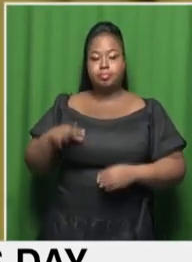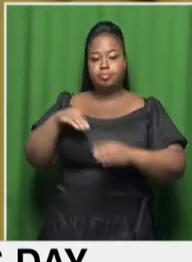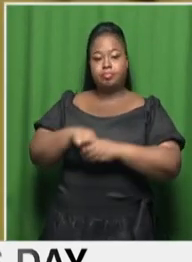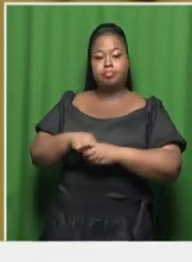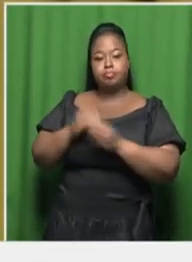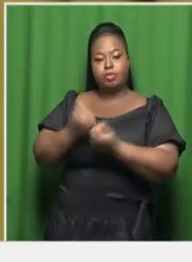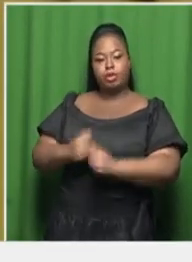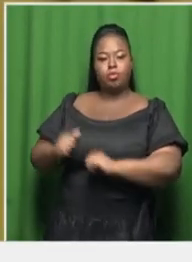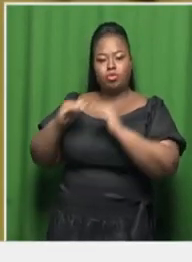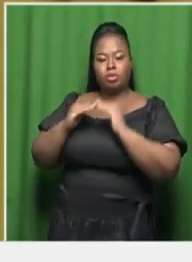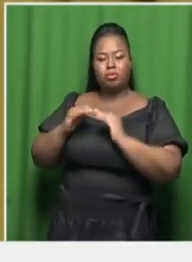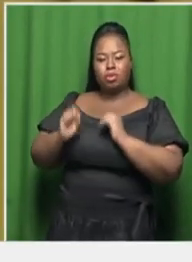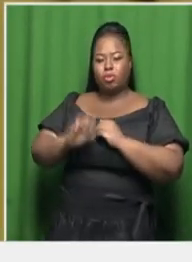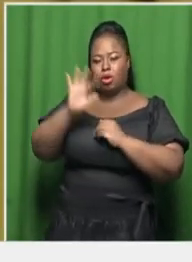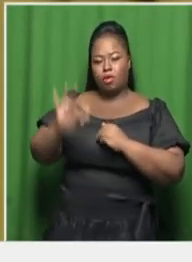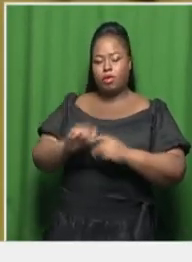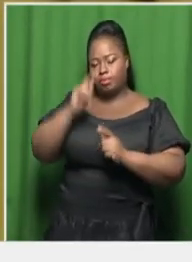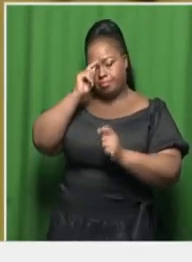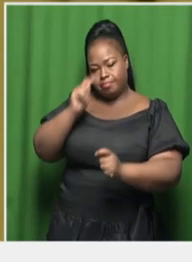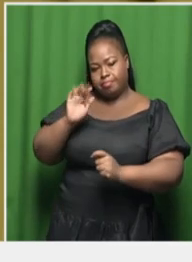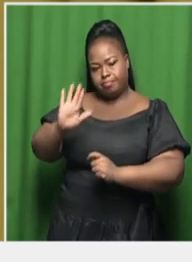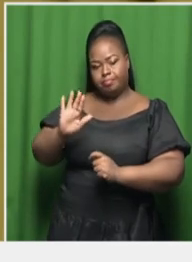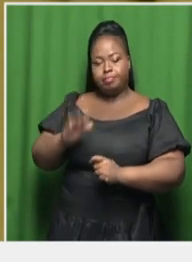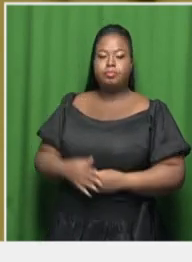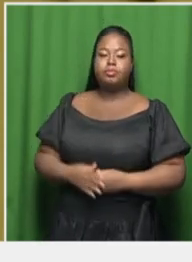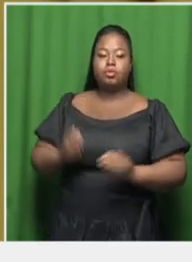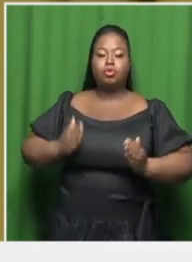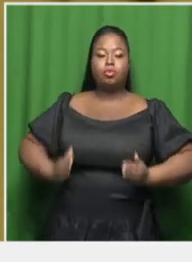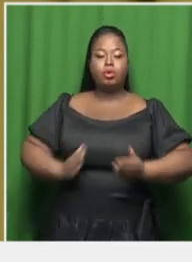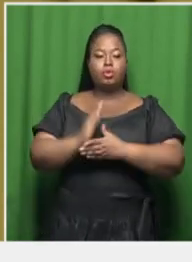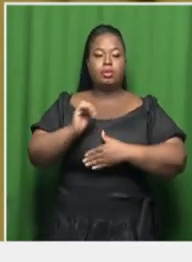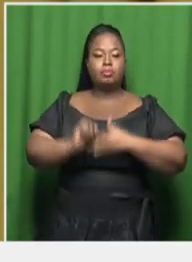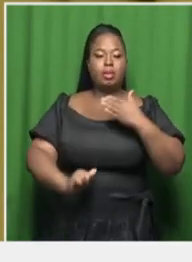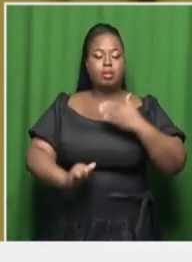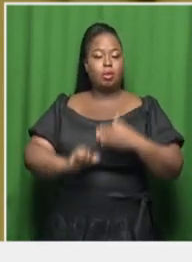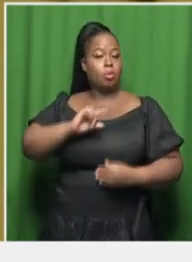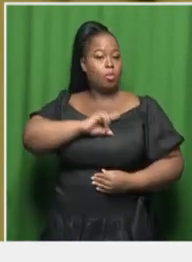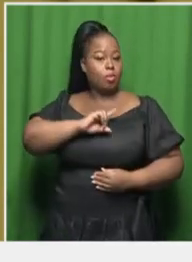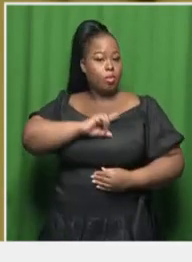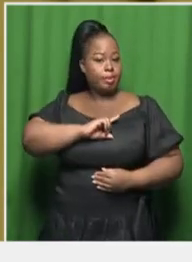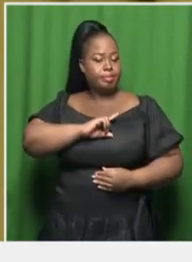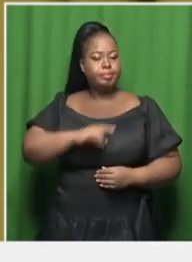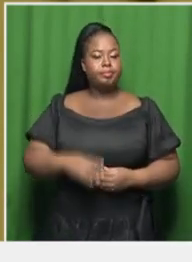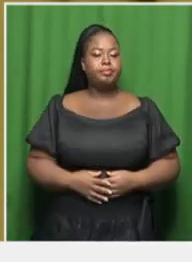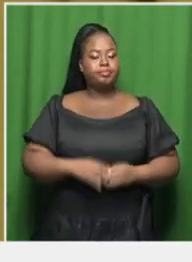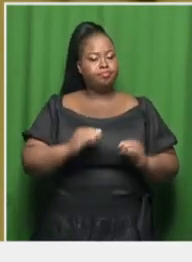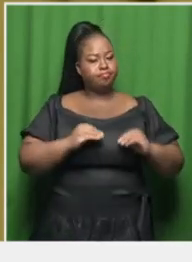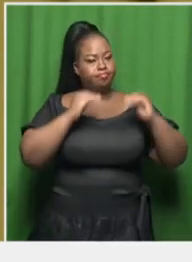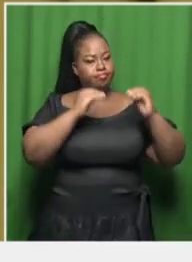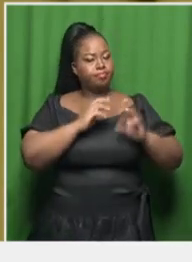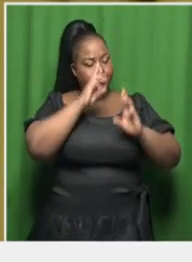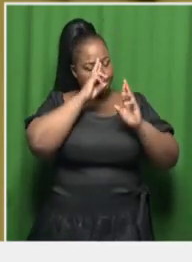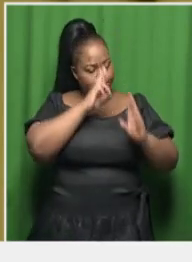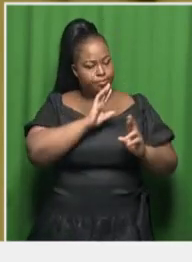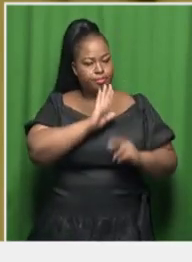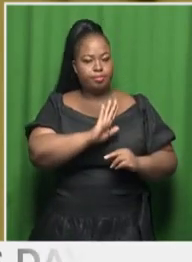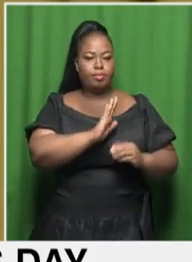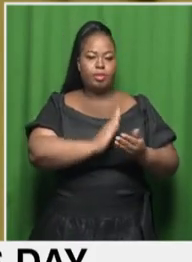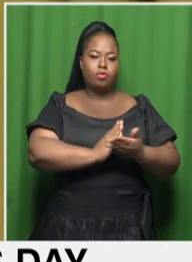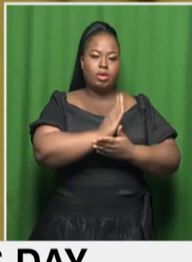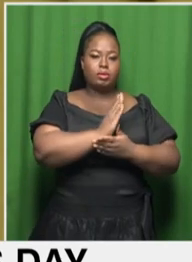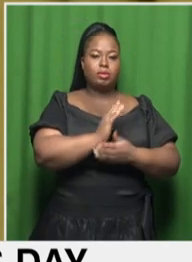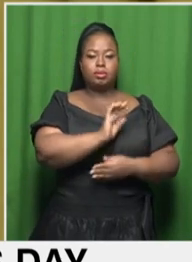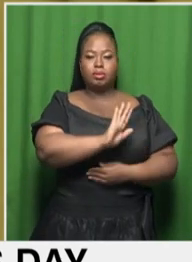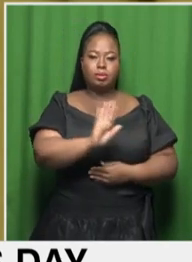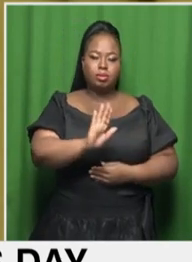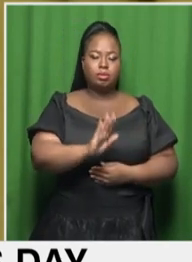Dispensation, South Africa observes Human Rights Month to promote the respect